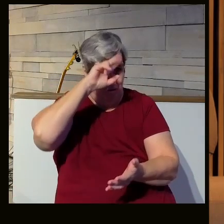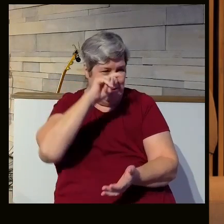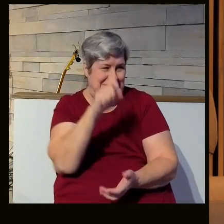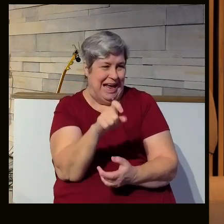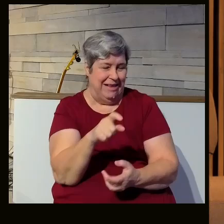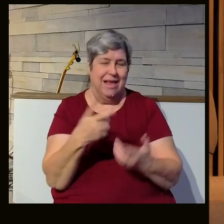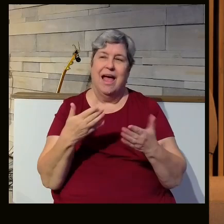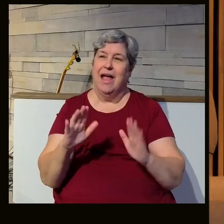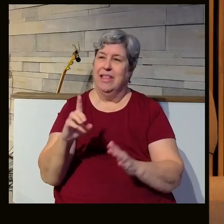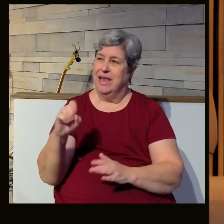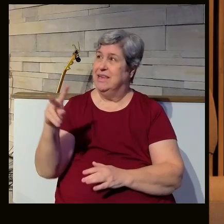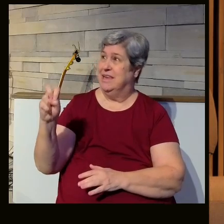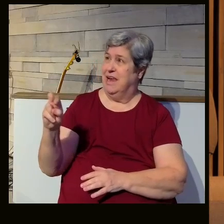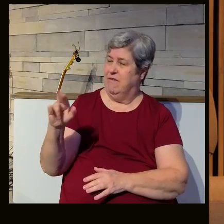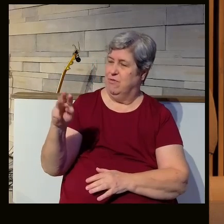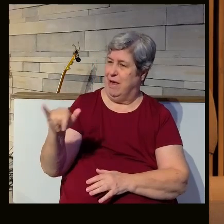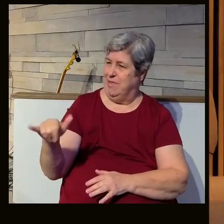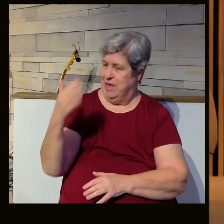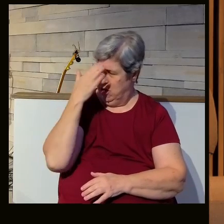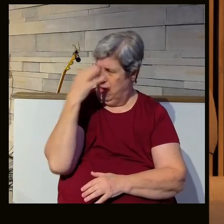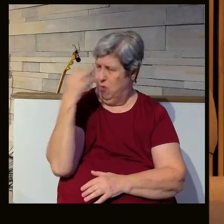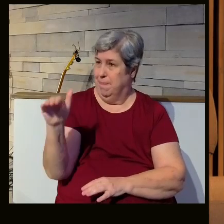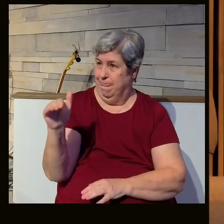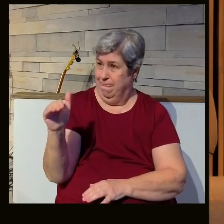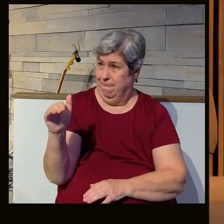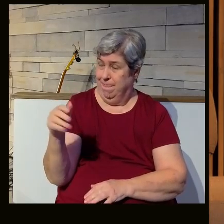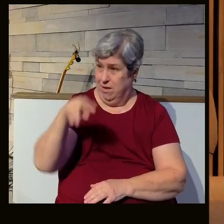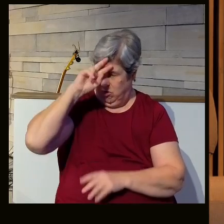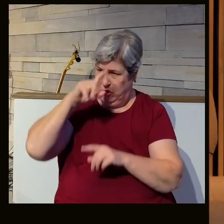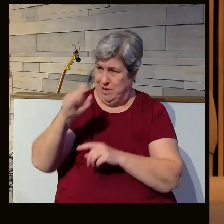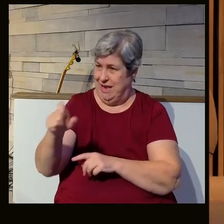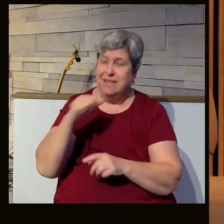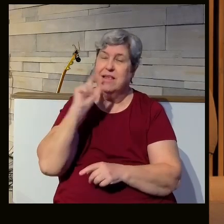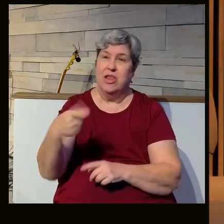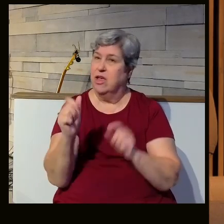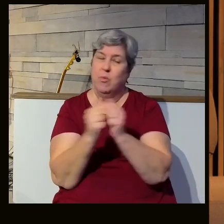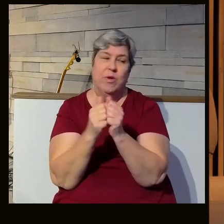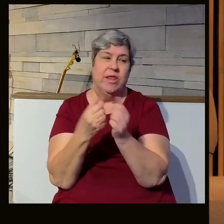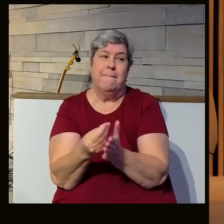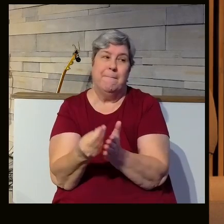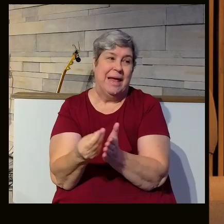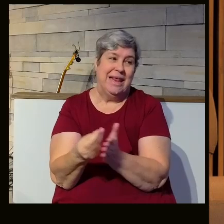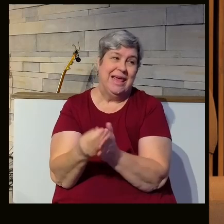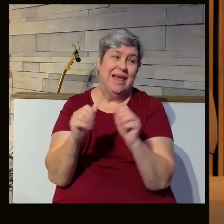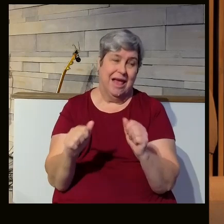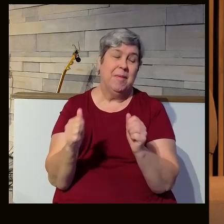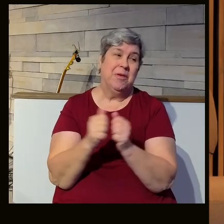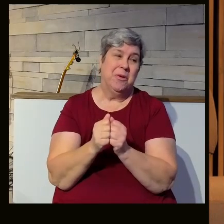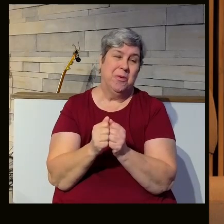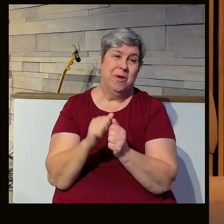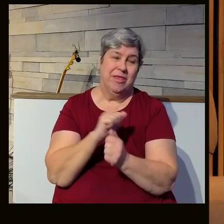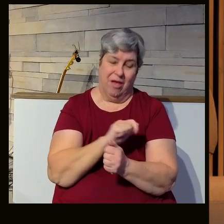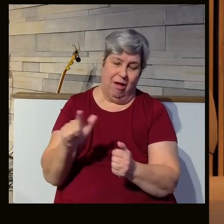And I'm going to let Dave Ramsey in on a little secret here. You know, the stupid tax isn't just with money either. It can be with